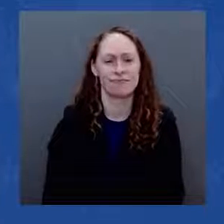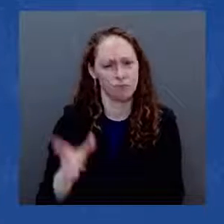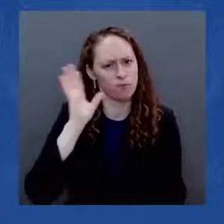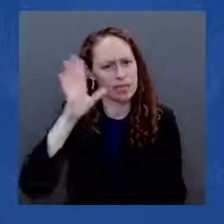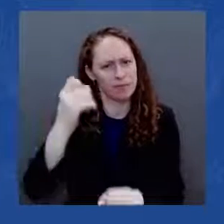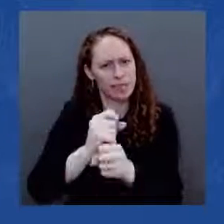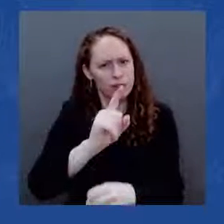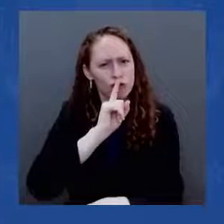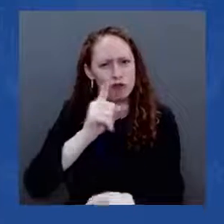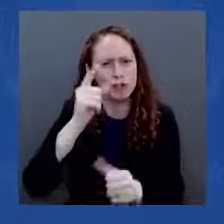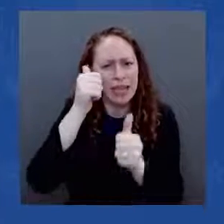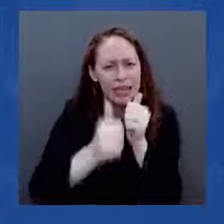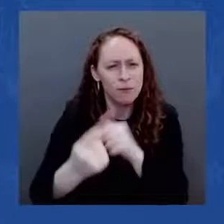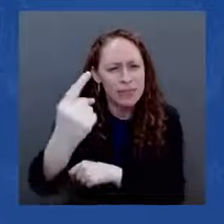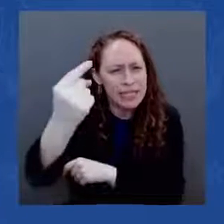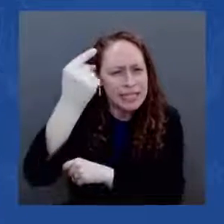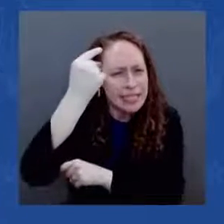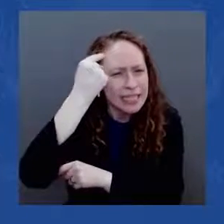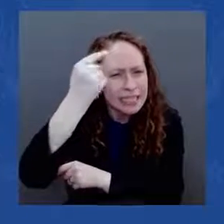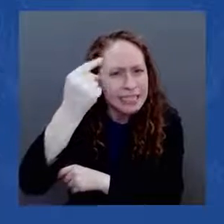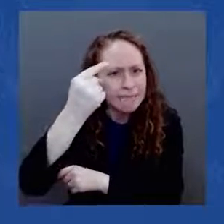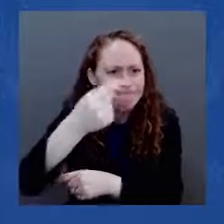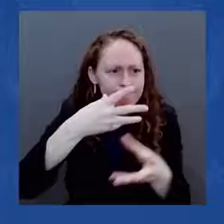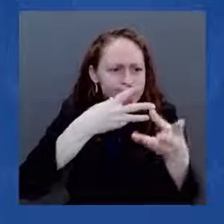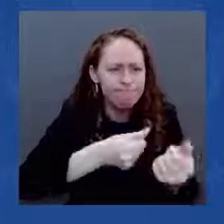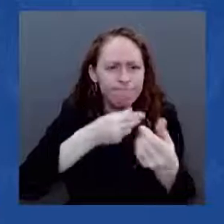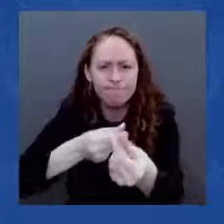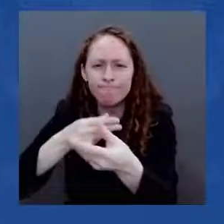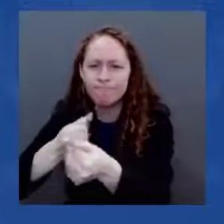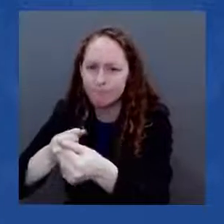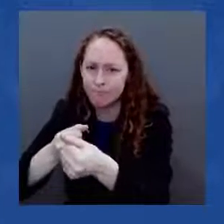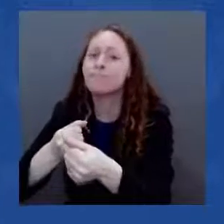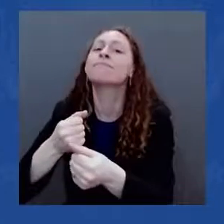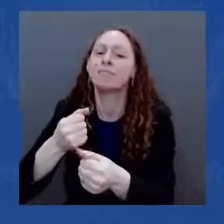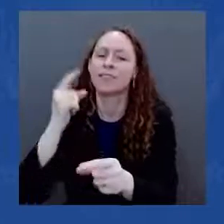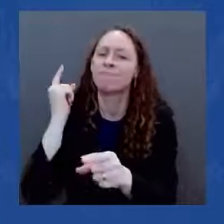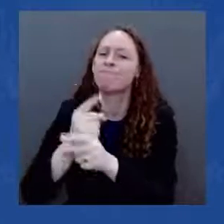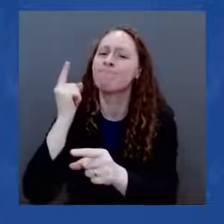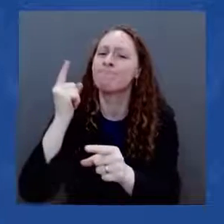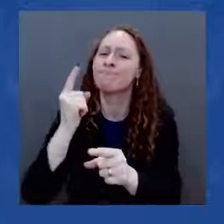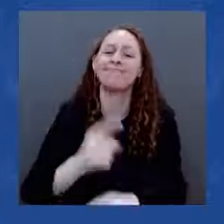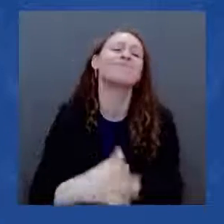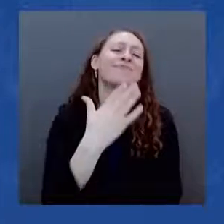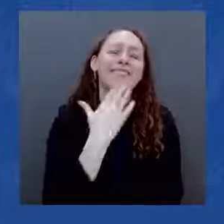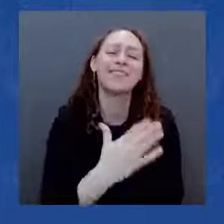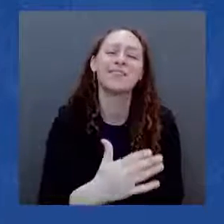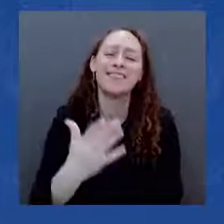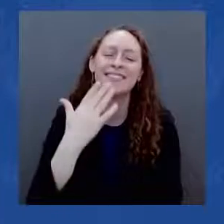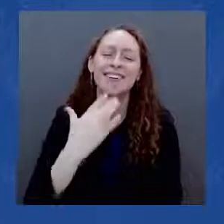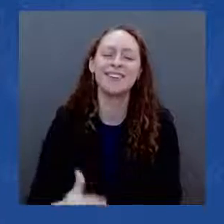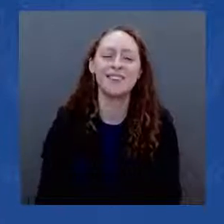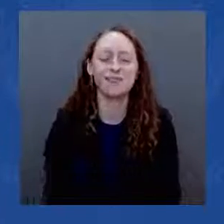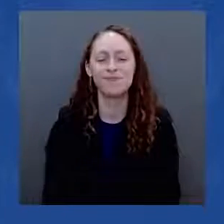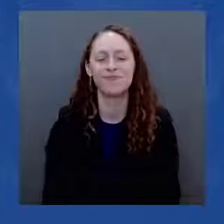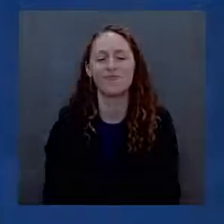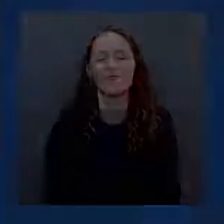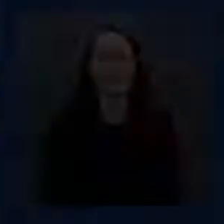It matters. So thank you all very much. Appreciate it. Mr. Mr. I'm going to be the best night.